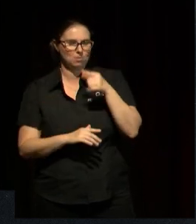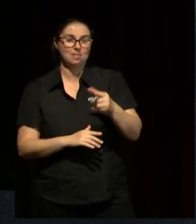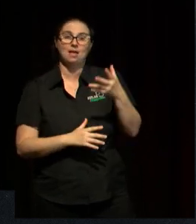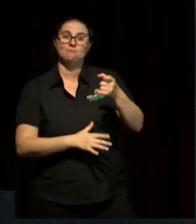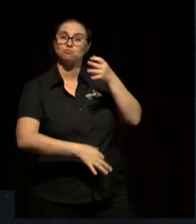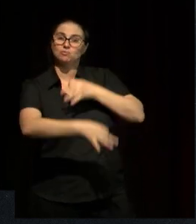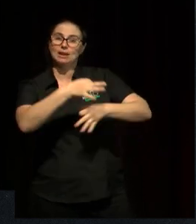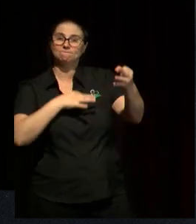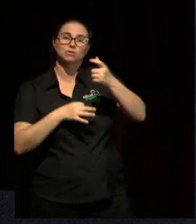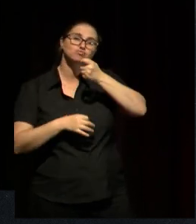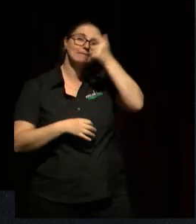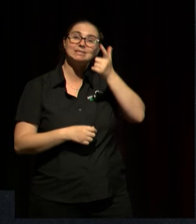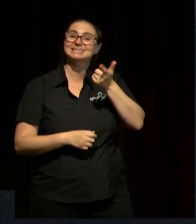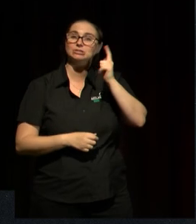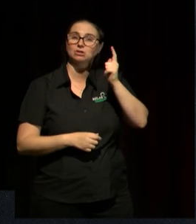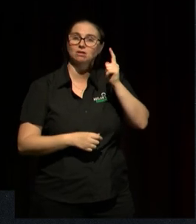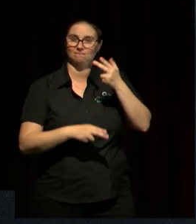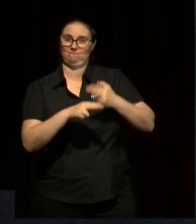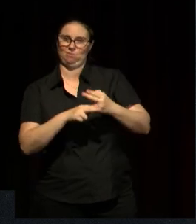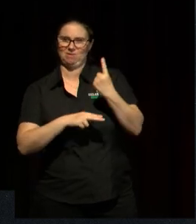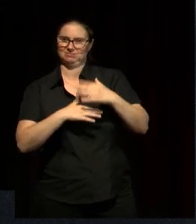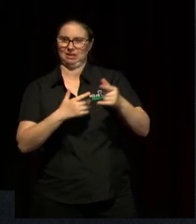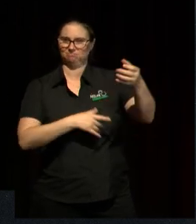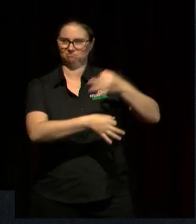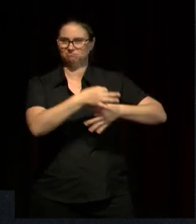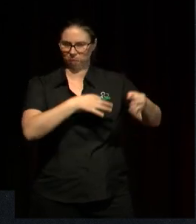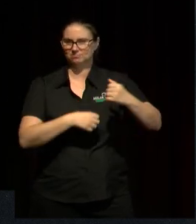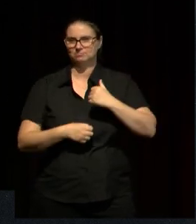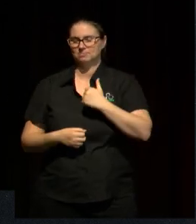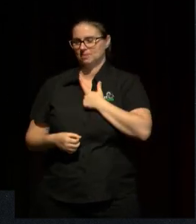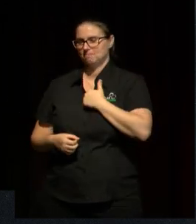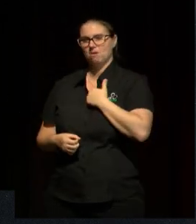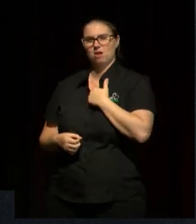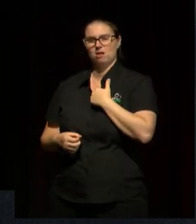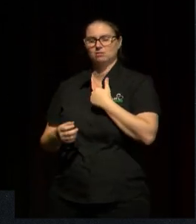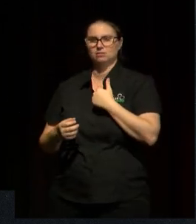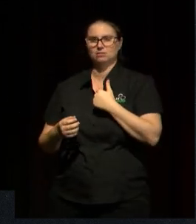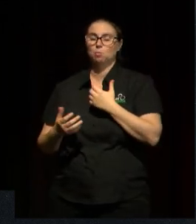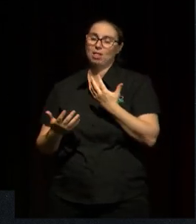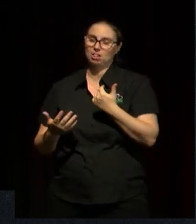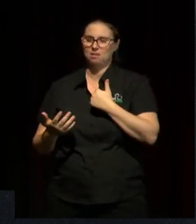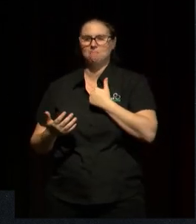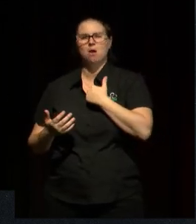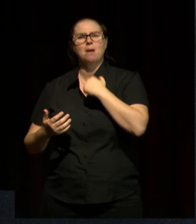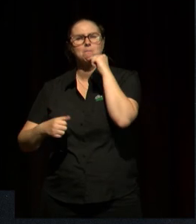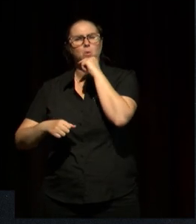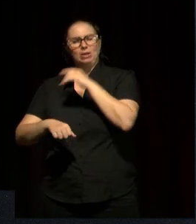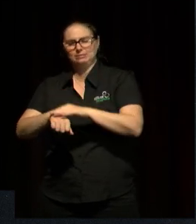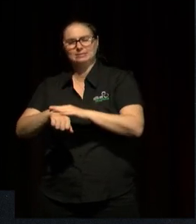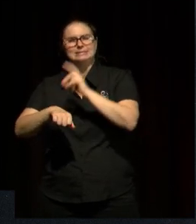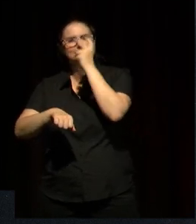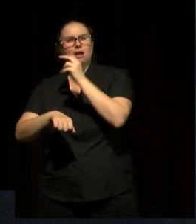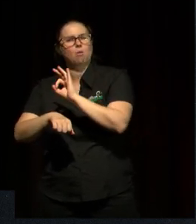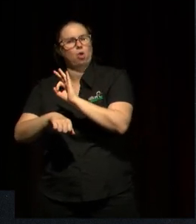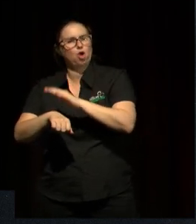teacher. There was two children, my son's not very dark skinned, but there were two children in the room who were very dark